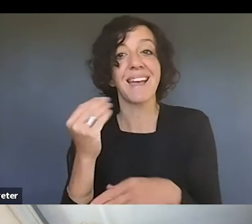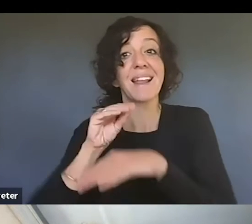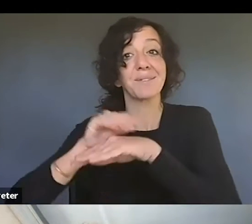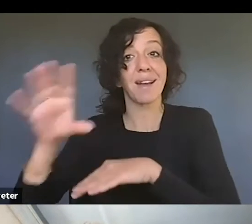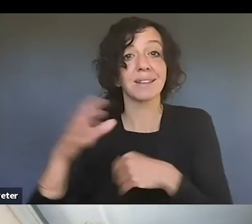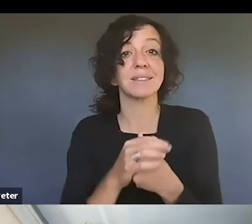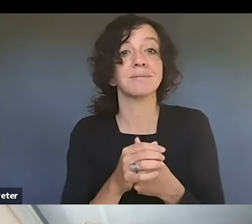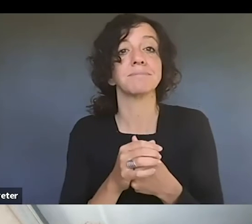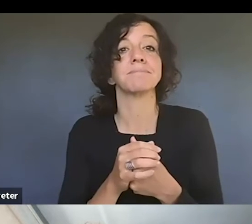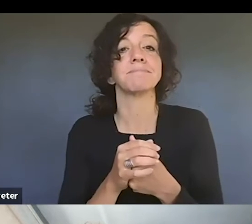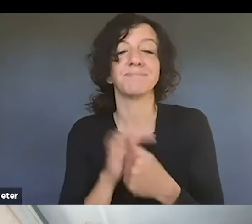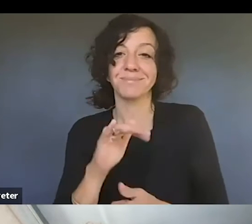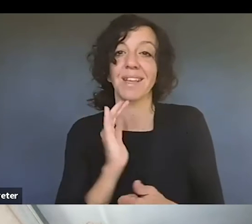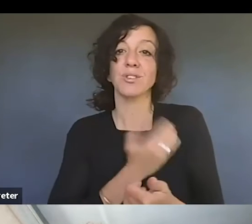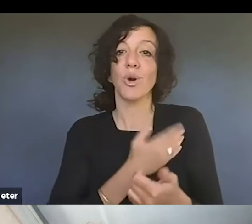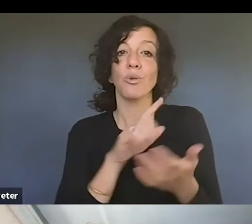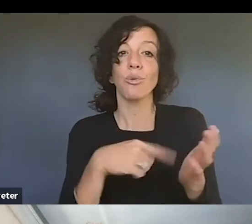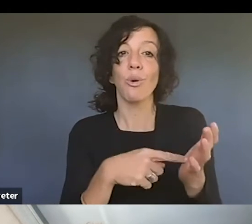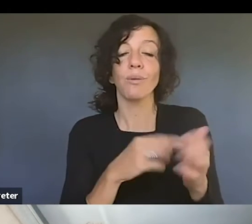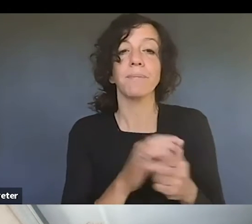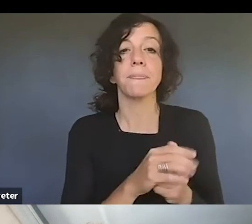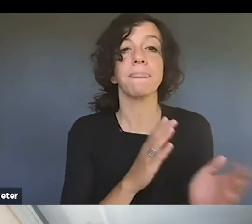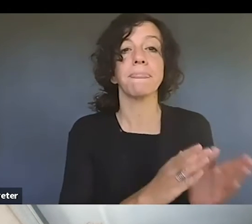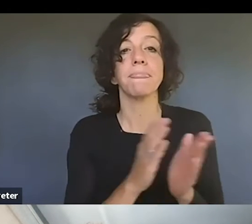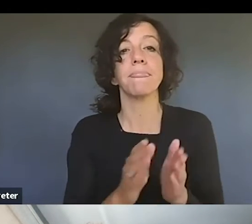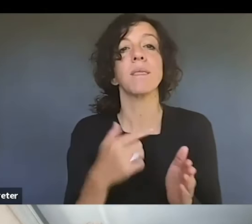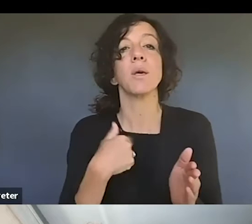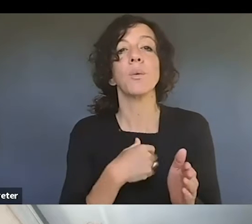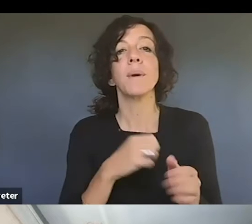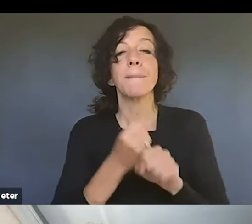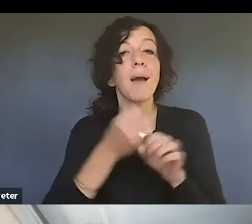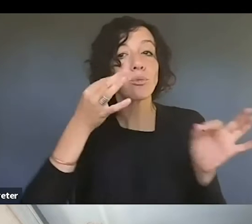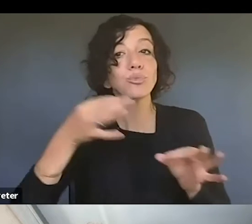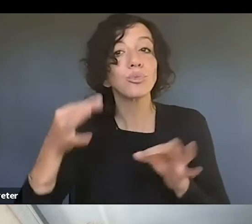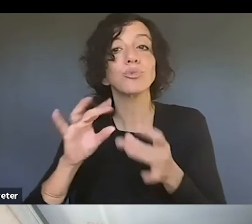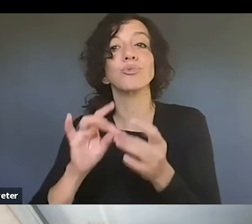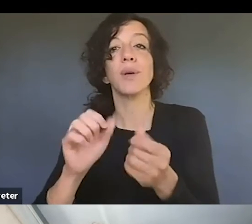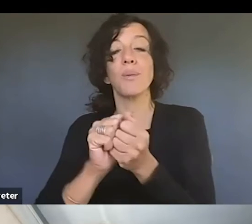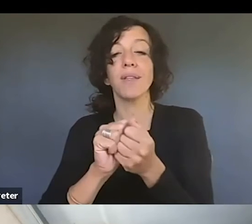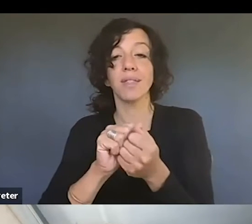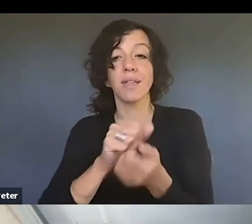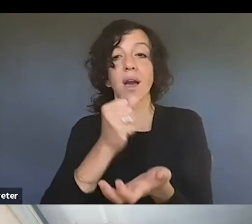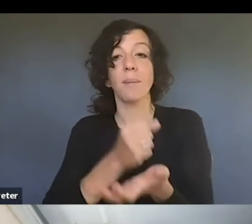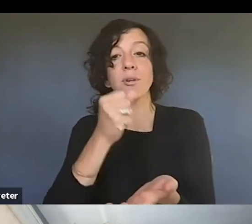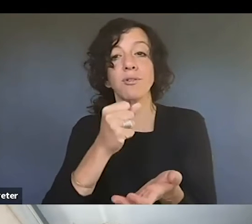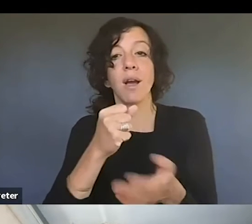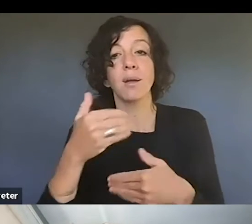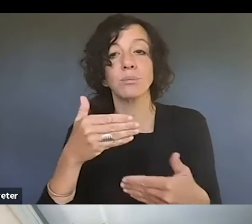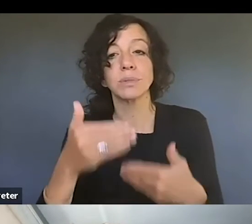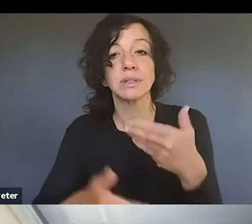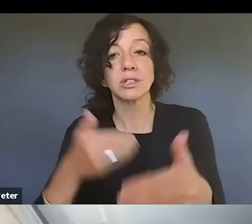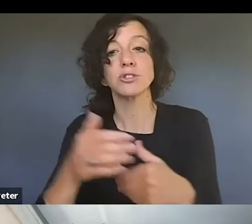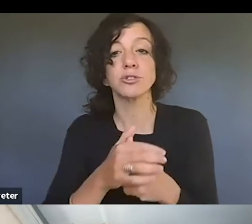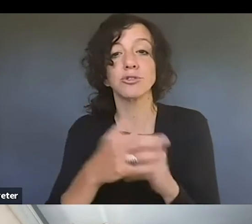that role. We also do rulemaking that relate to the different copyright procedures, regulatory issues